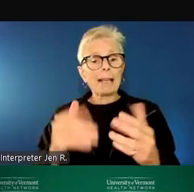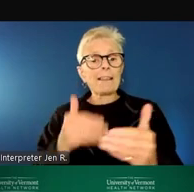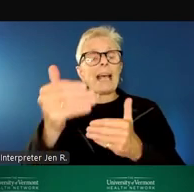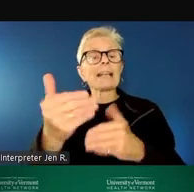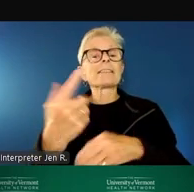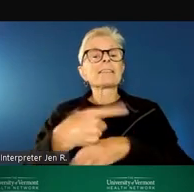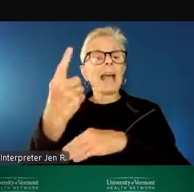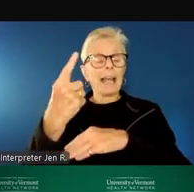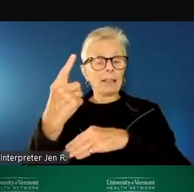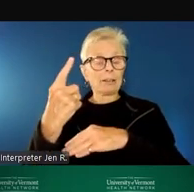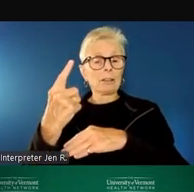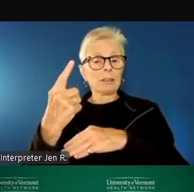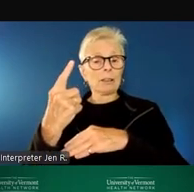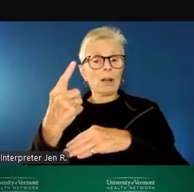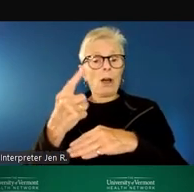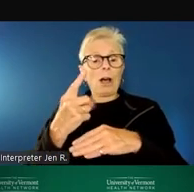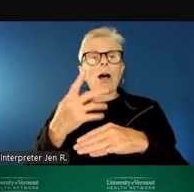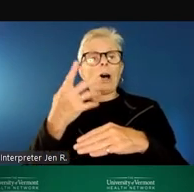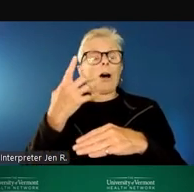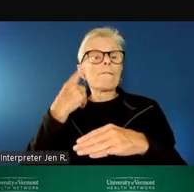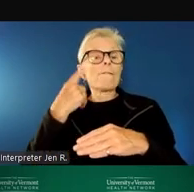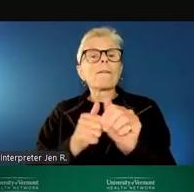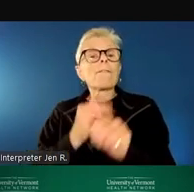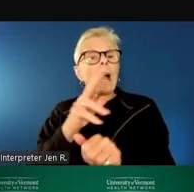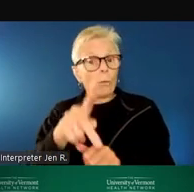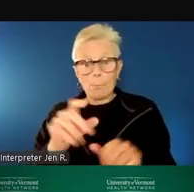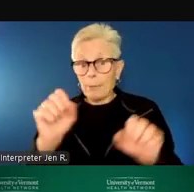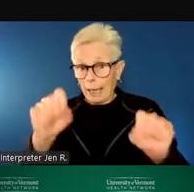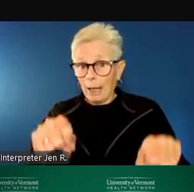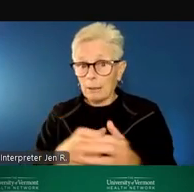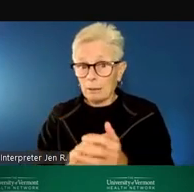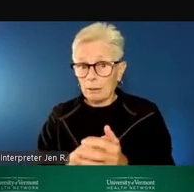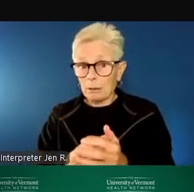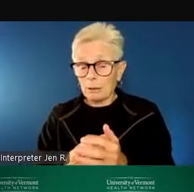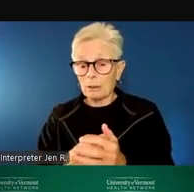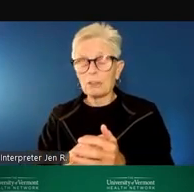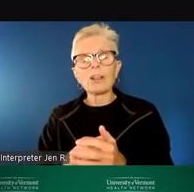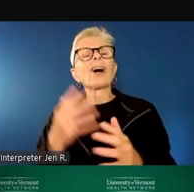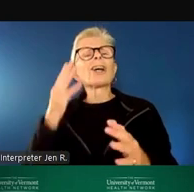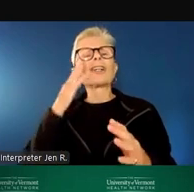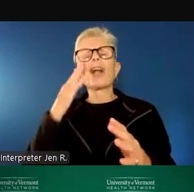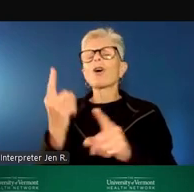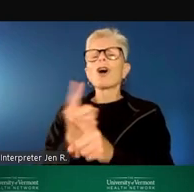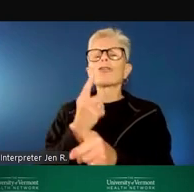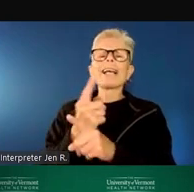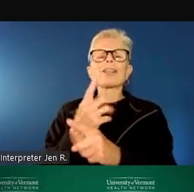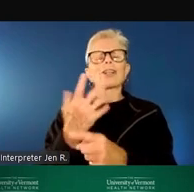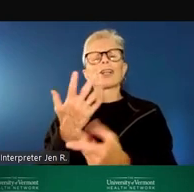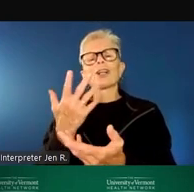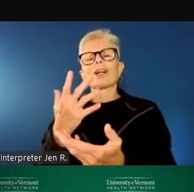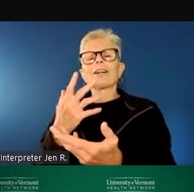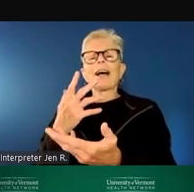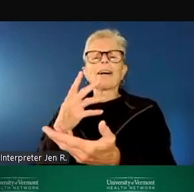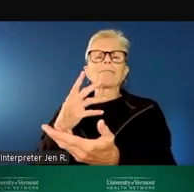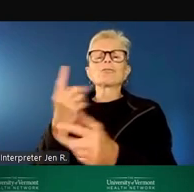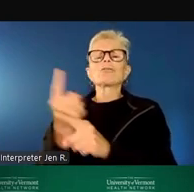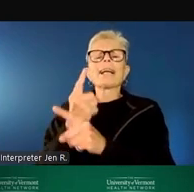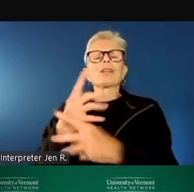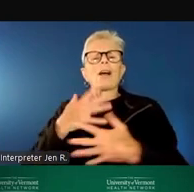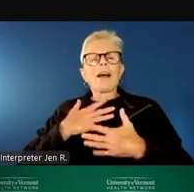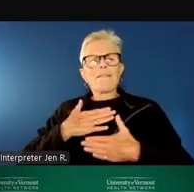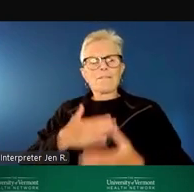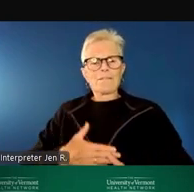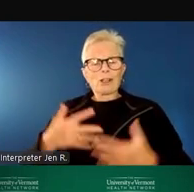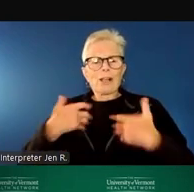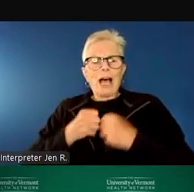their initial service to receive follow-up care. So different from a traditional physical health urgent care, it's not just a